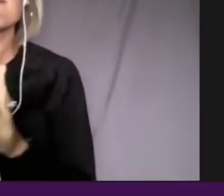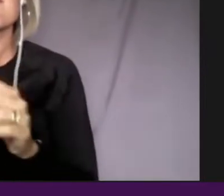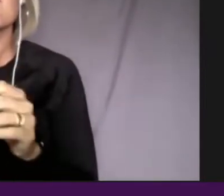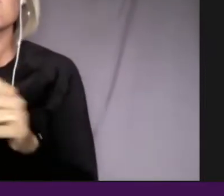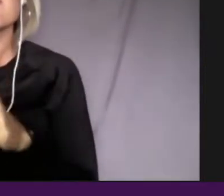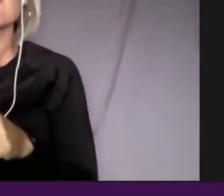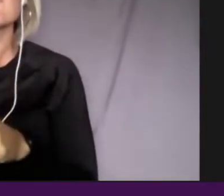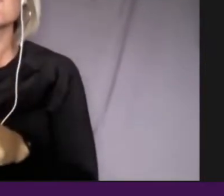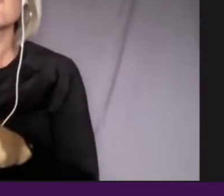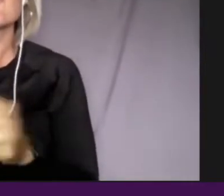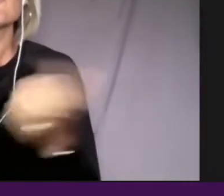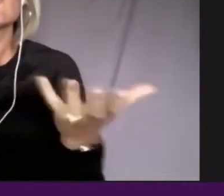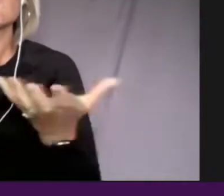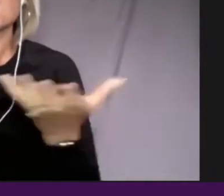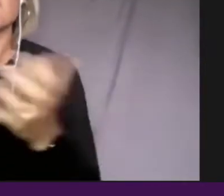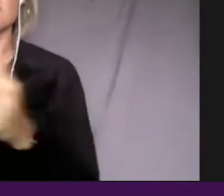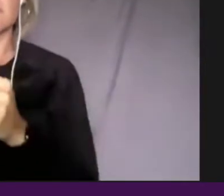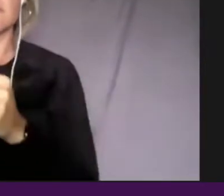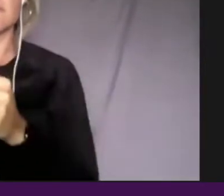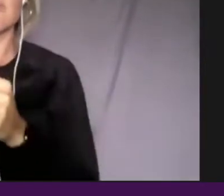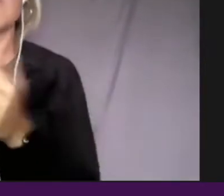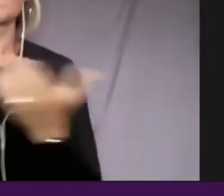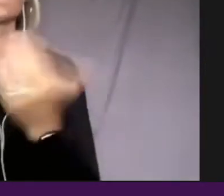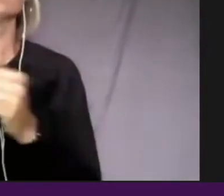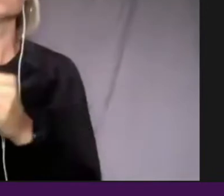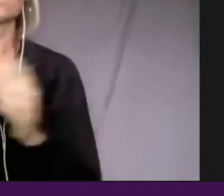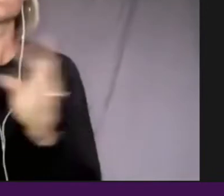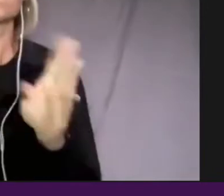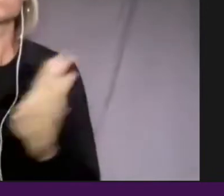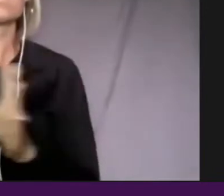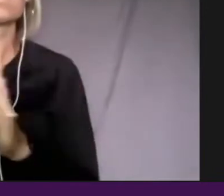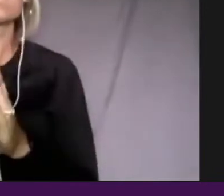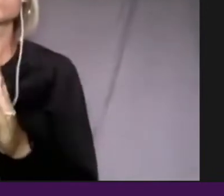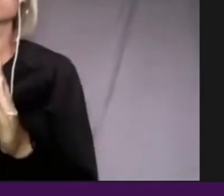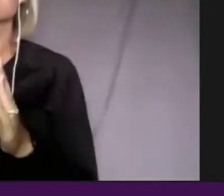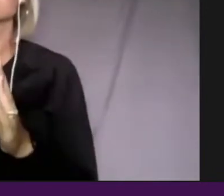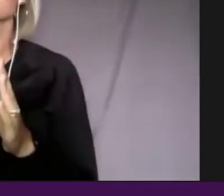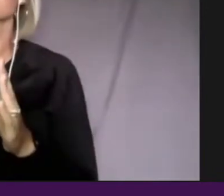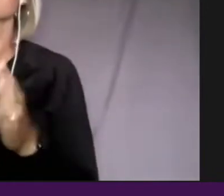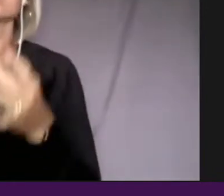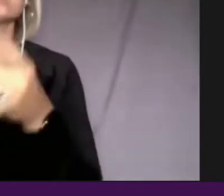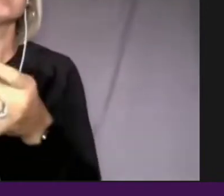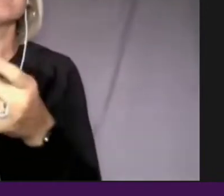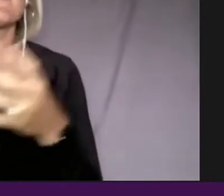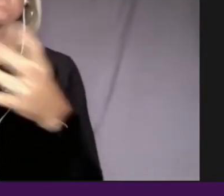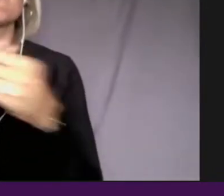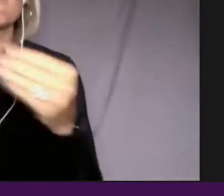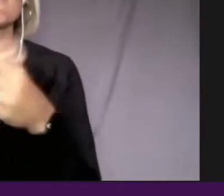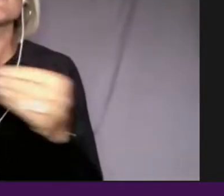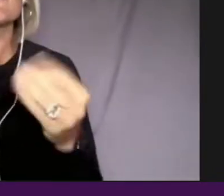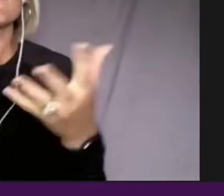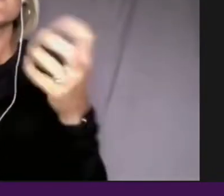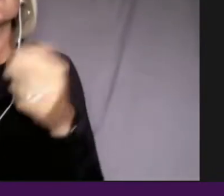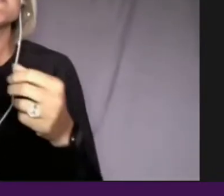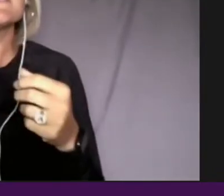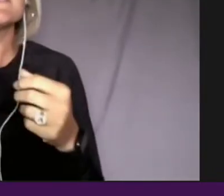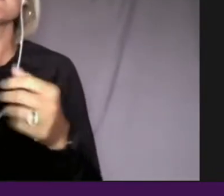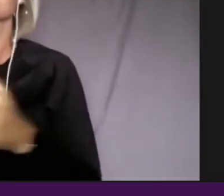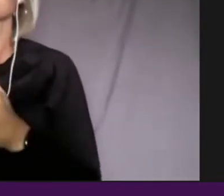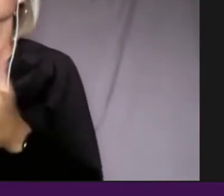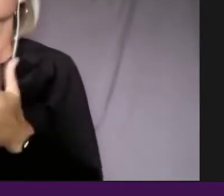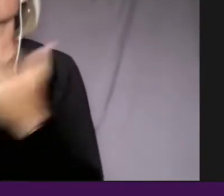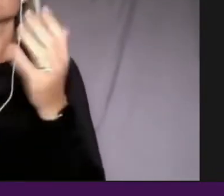in terms of, uh, the stories that you're looking for, the stories that you feel need to